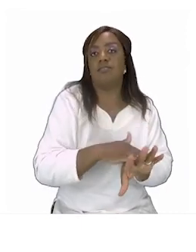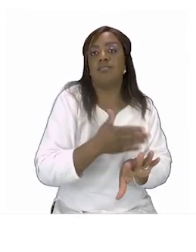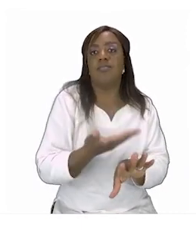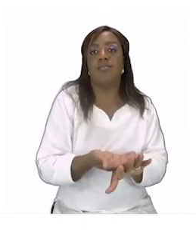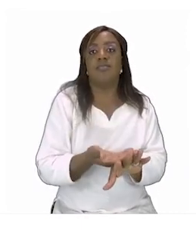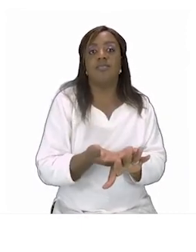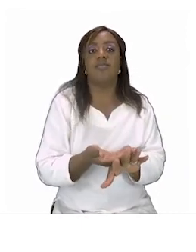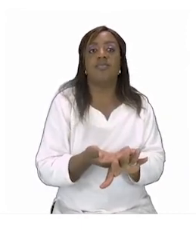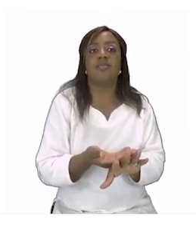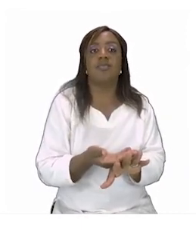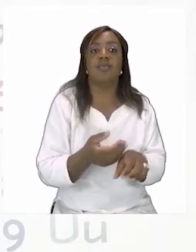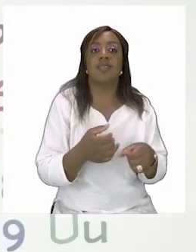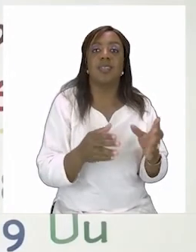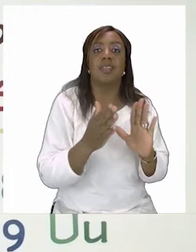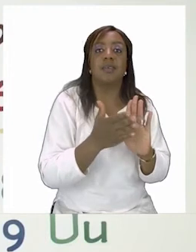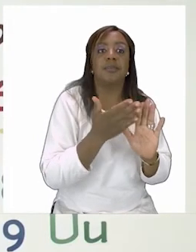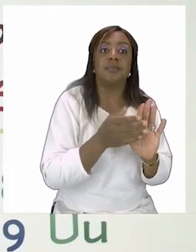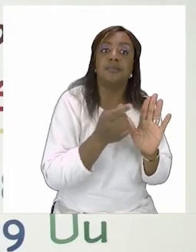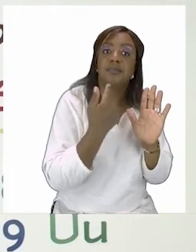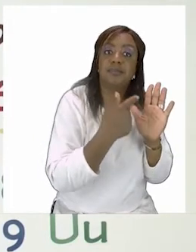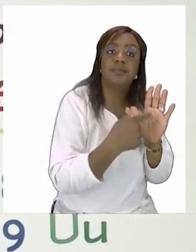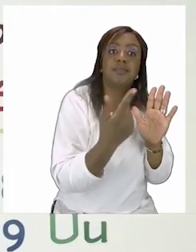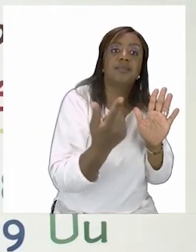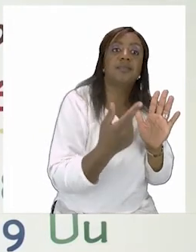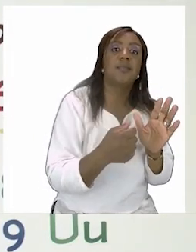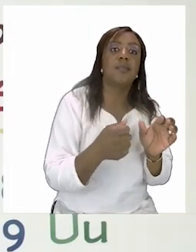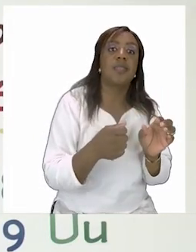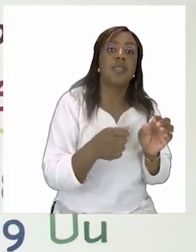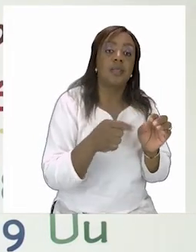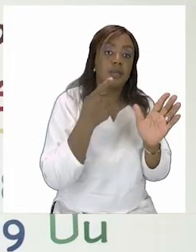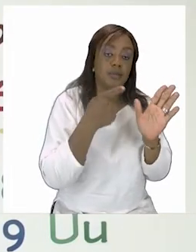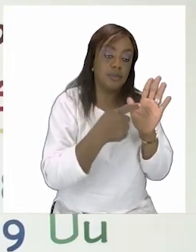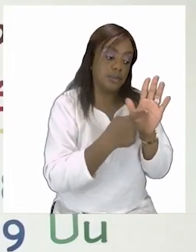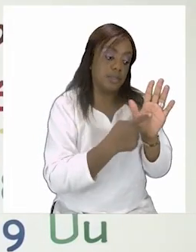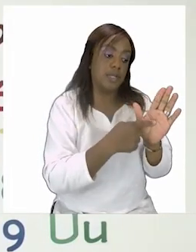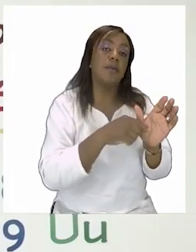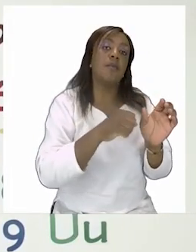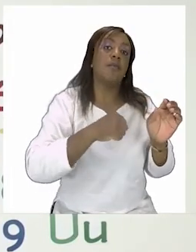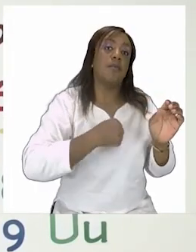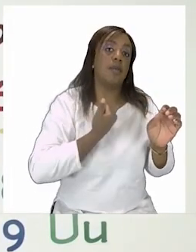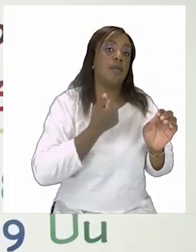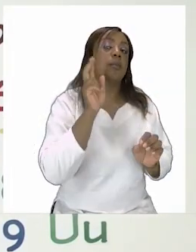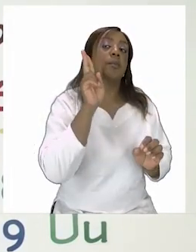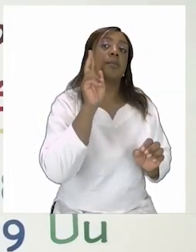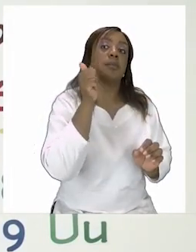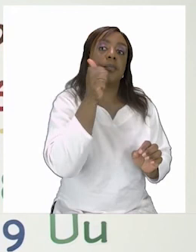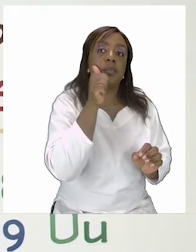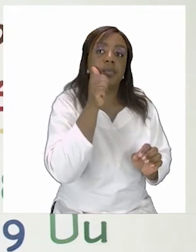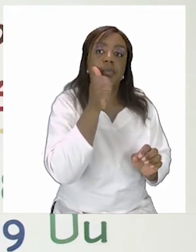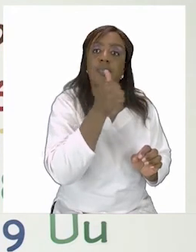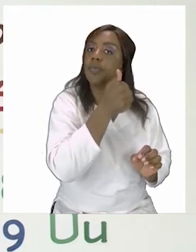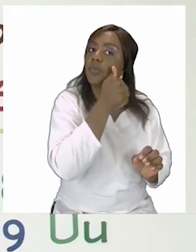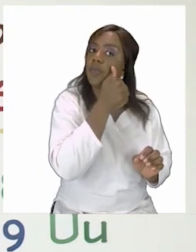let's turn to the board on the board i have an aunt